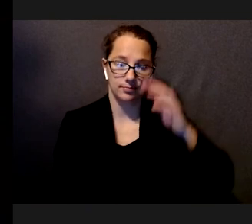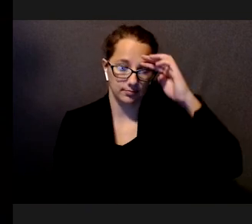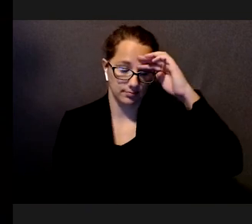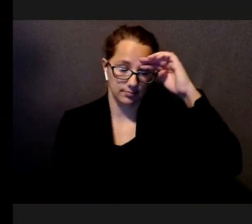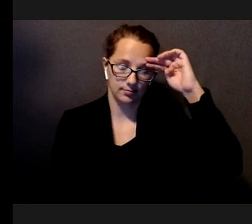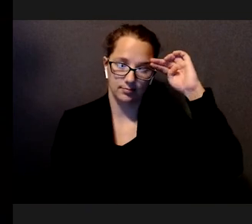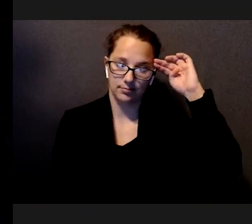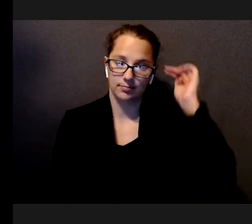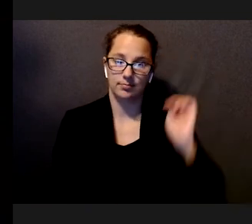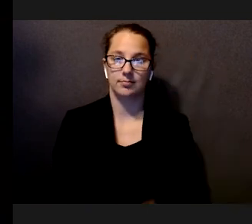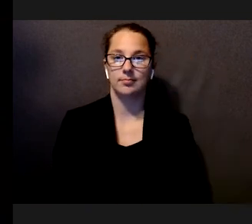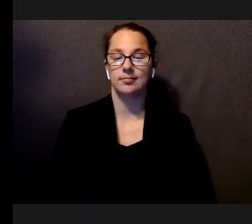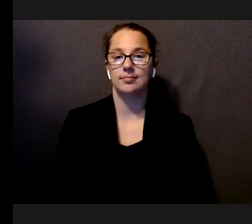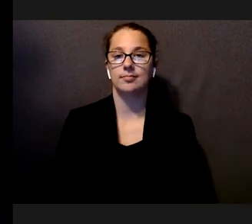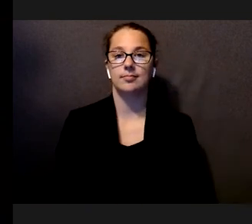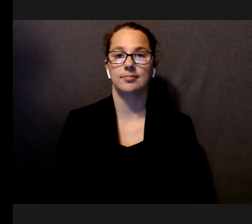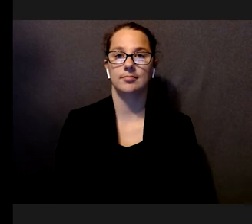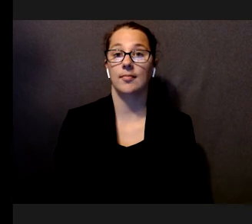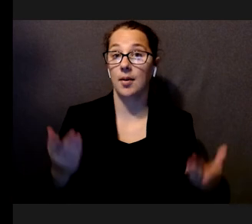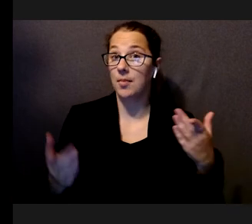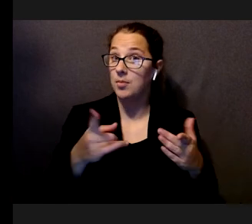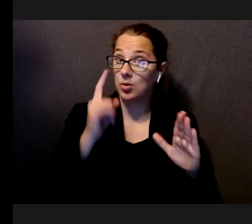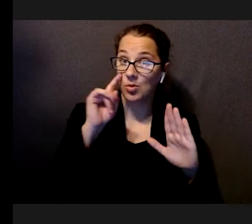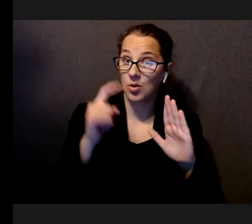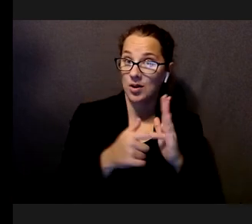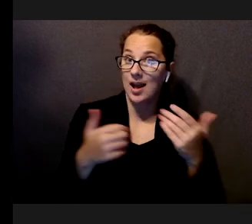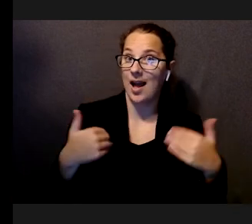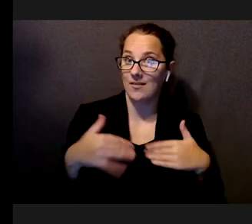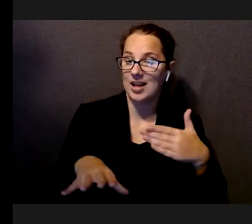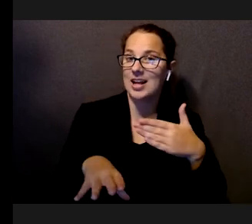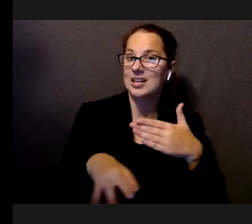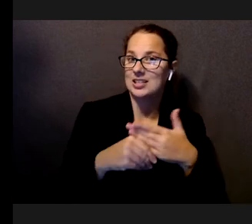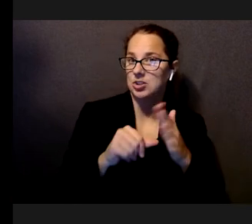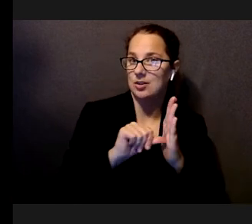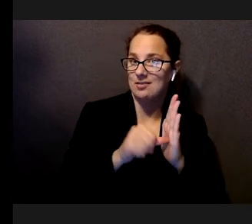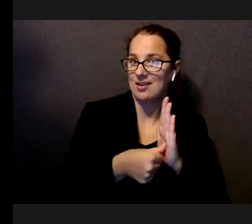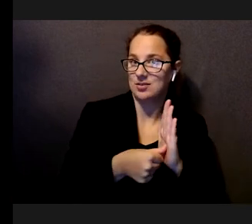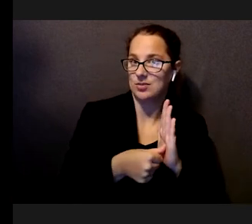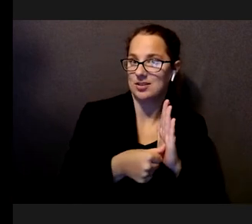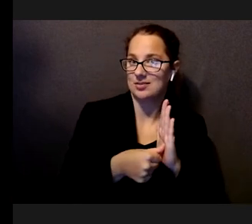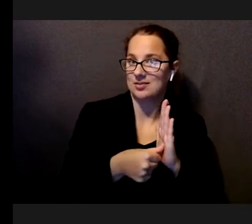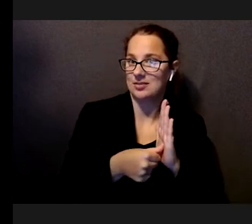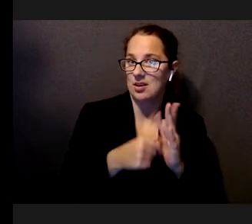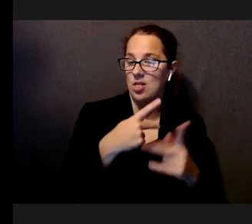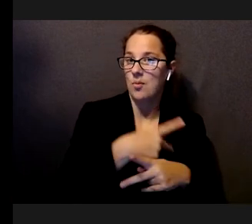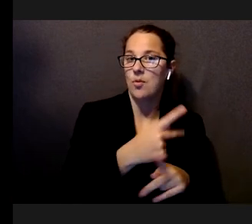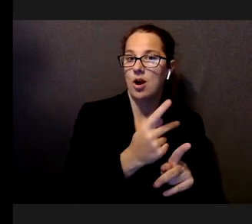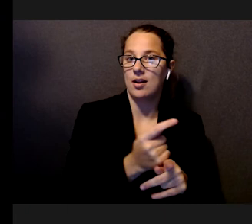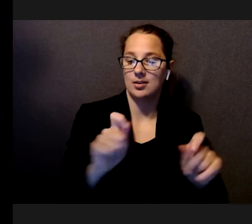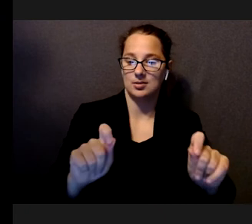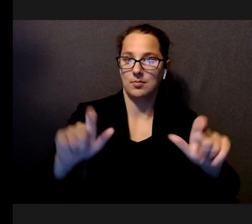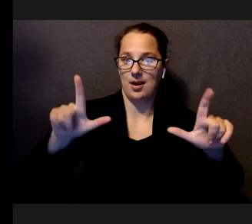You may have also noticed that there is an additional enhancement here. The target product is magnified